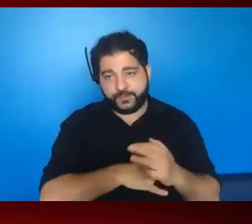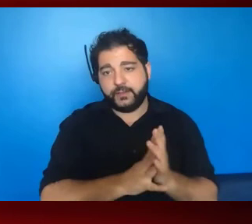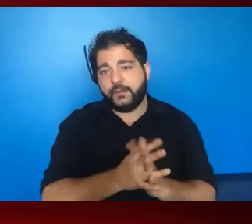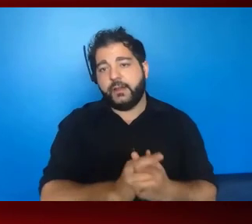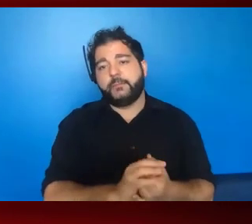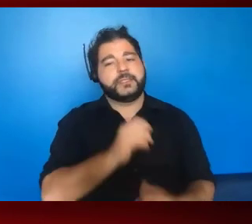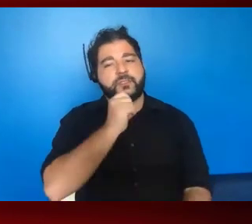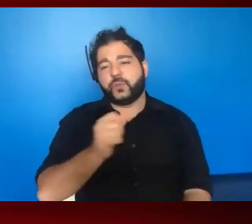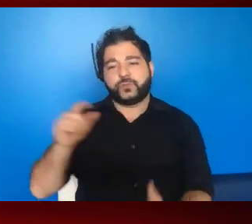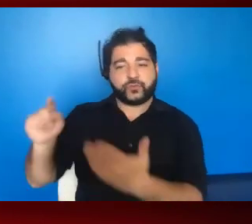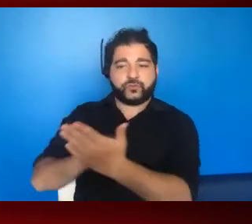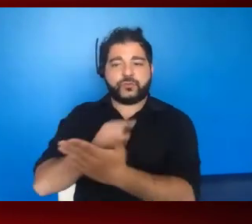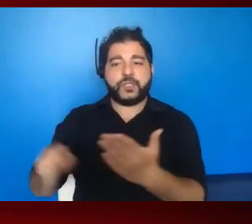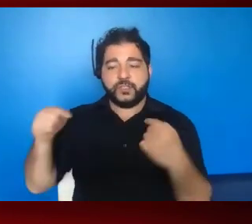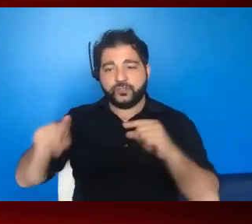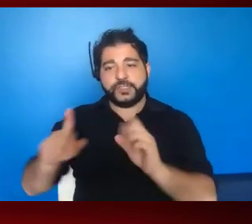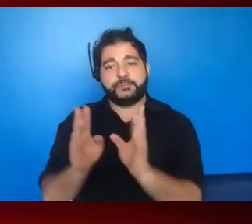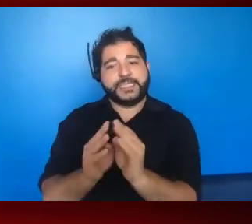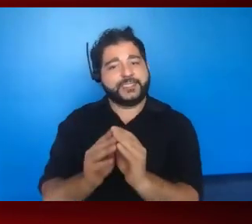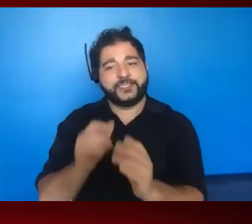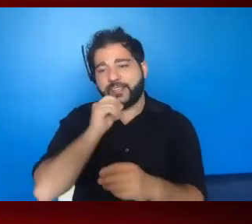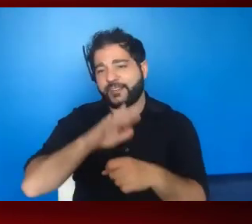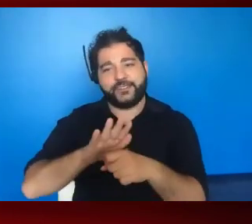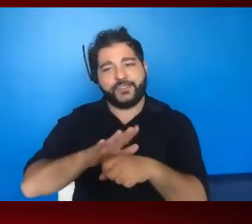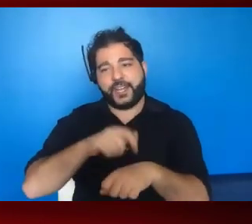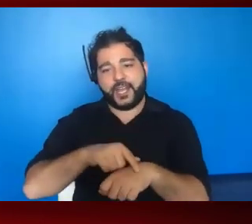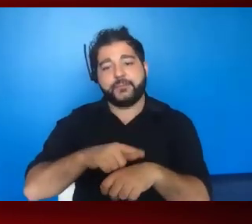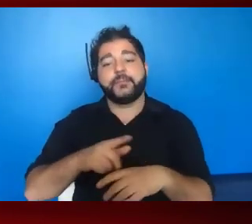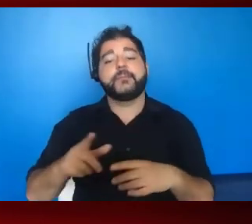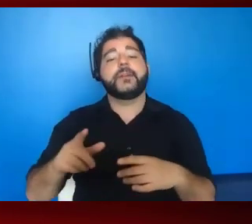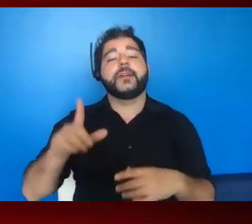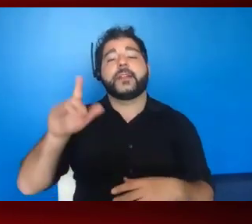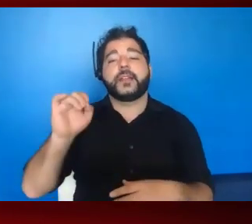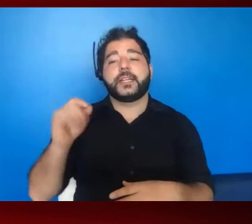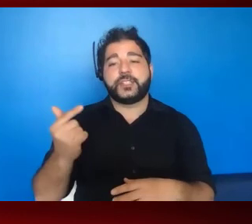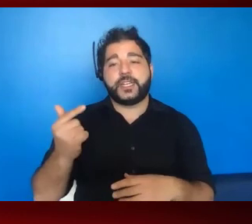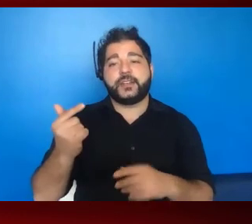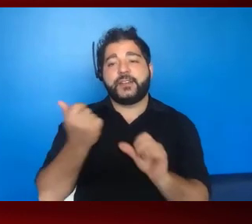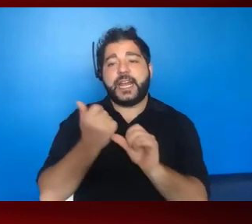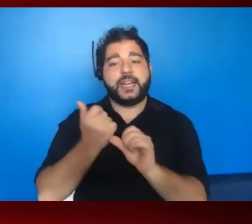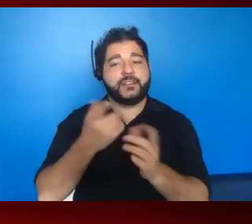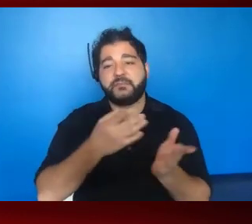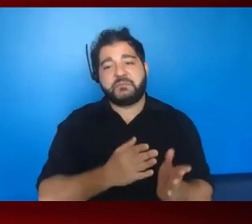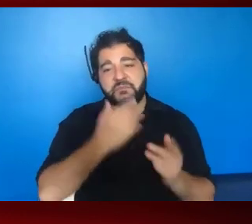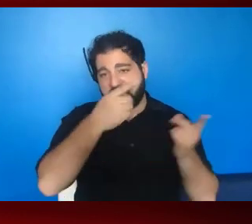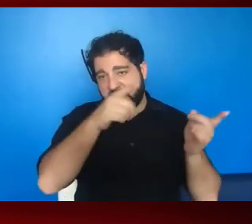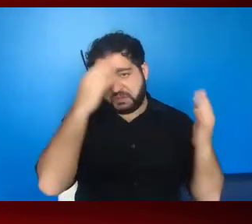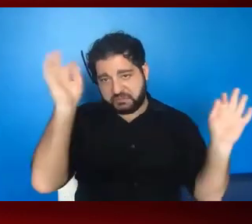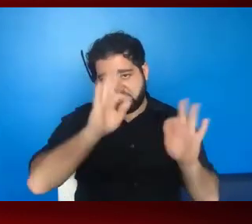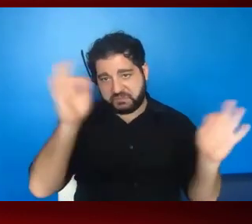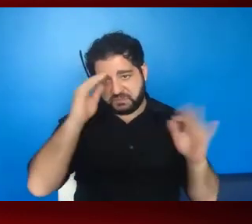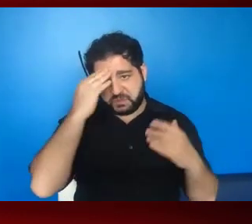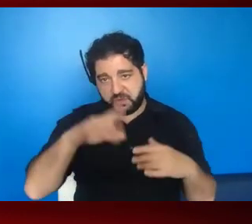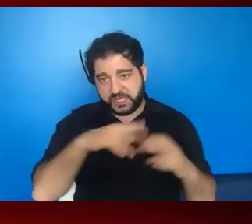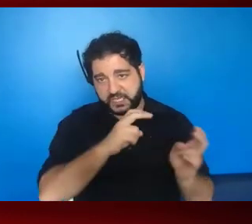necessarily correct it in the meeting. There's just not enough time. The legislative aid, they don't really know the issues the way that we do.